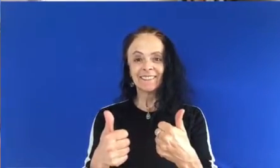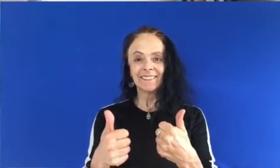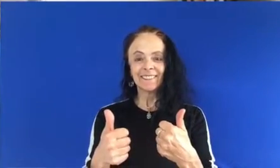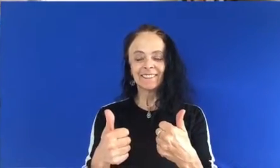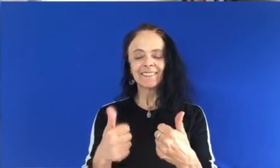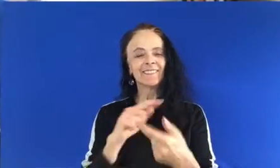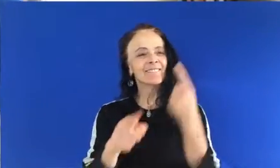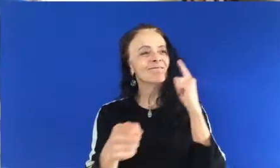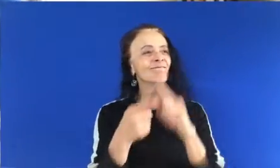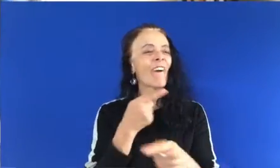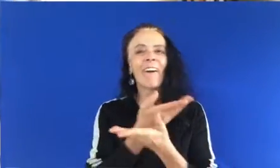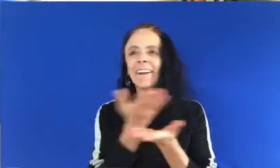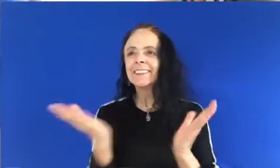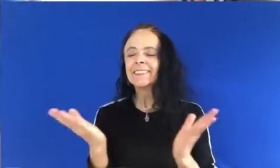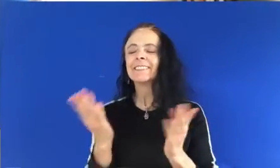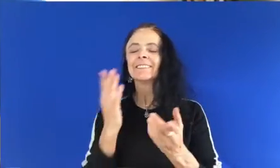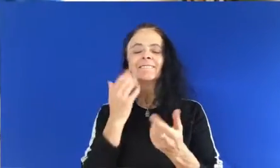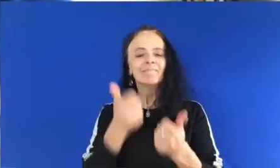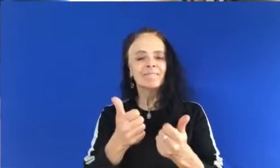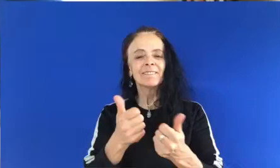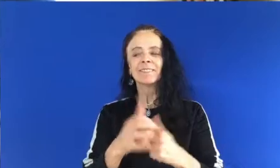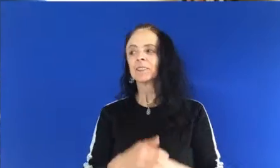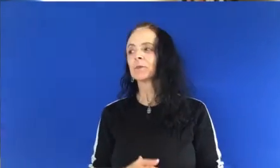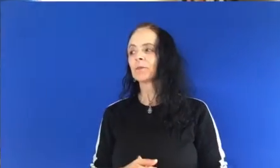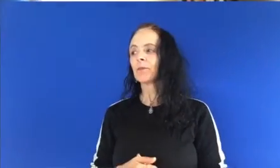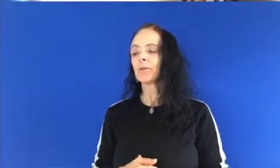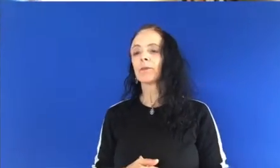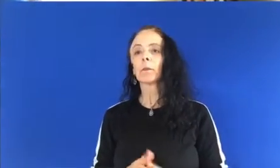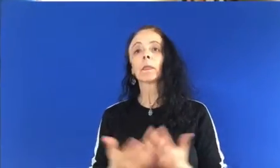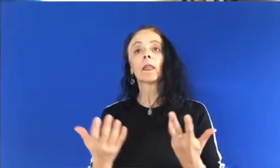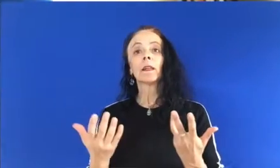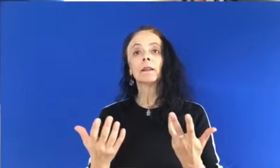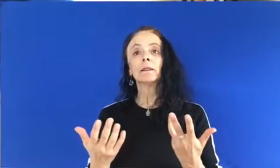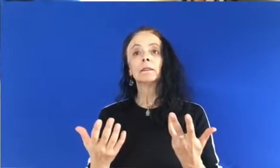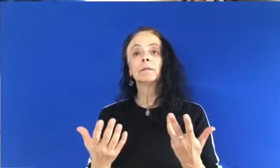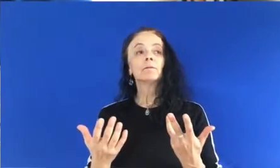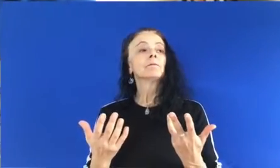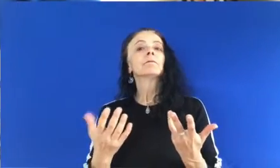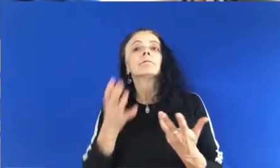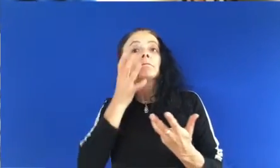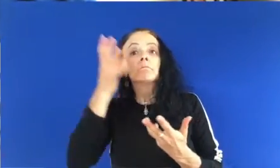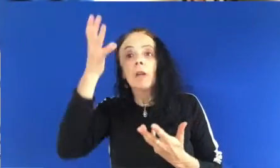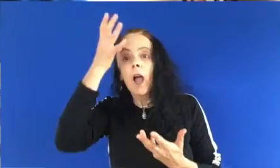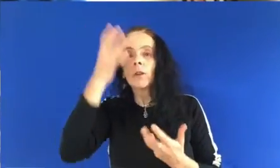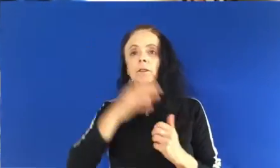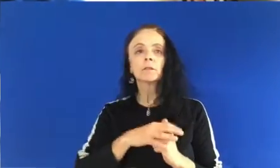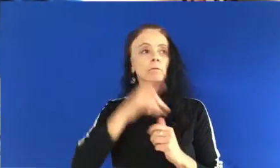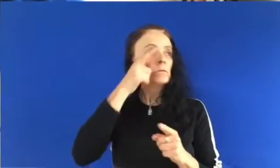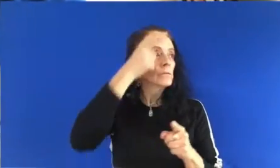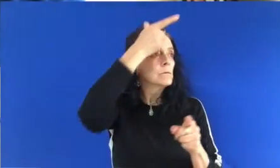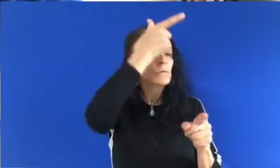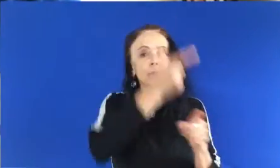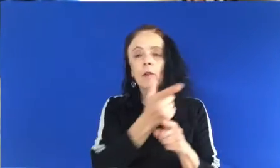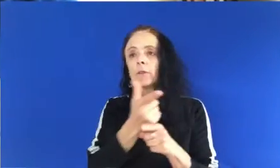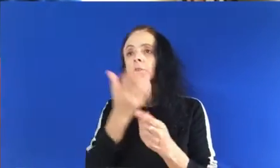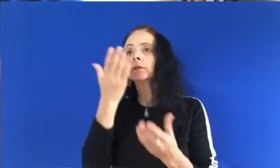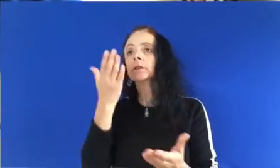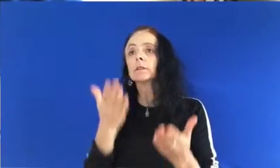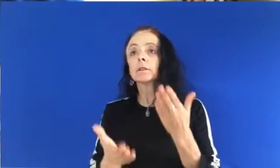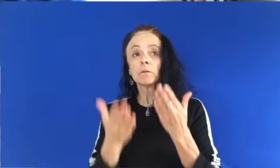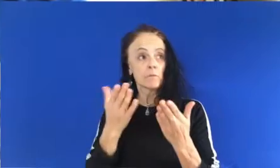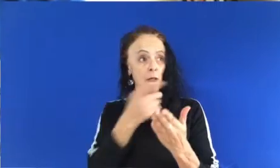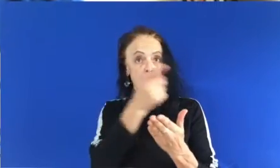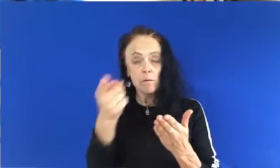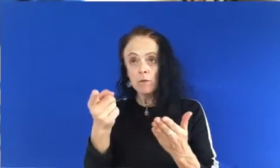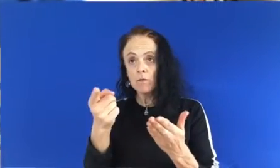bien, amiguitos. Y familia, si está viendo, puedes hacer